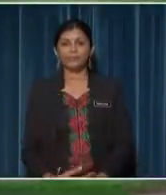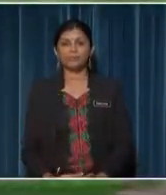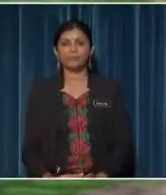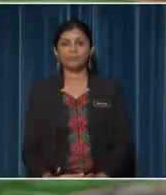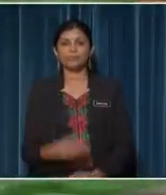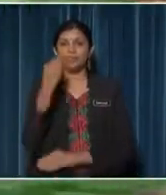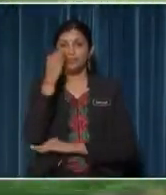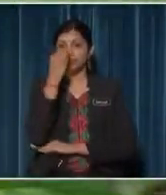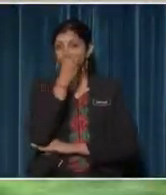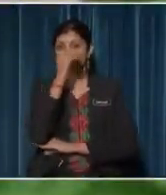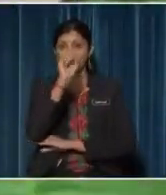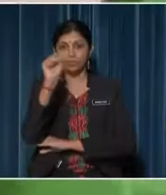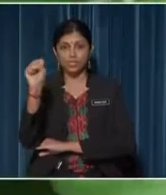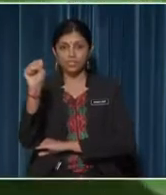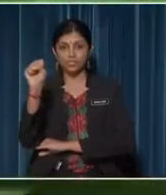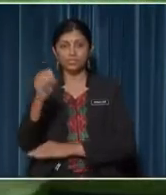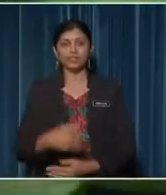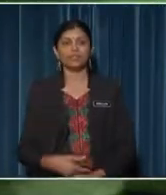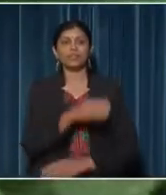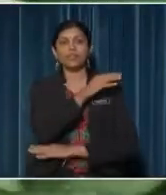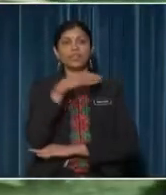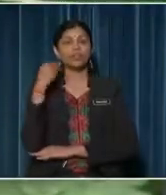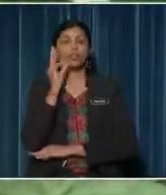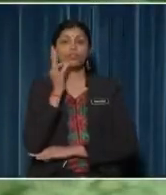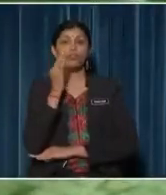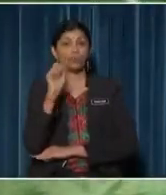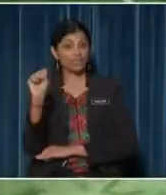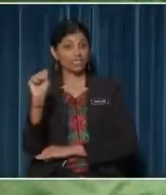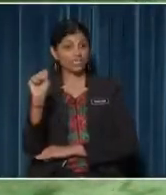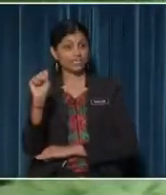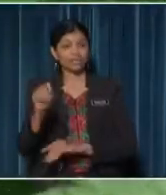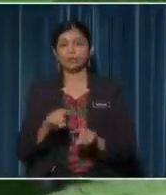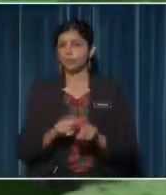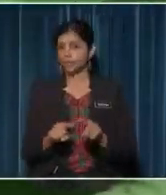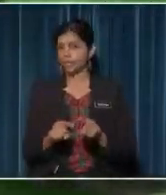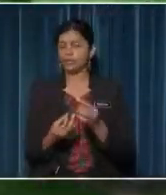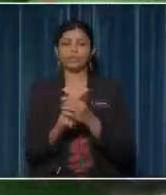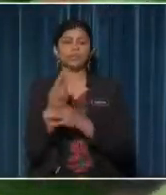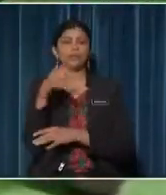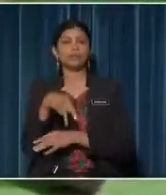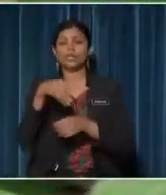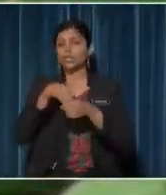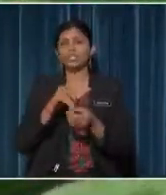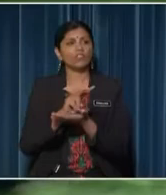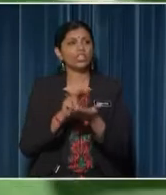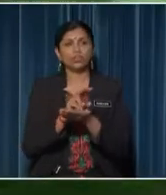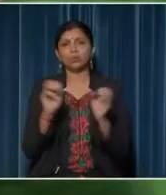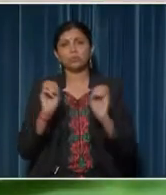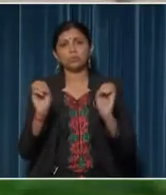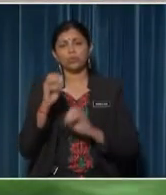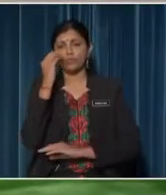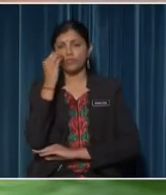Flowers And fruits But The plants in the video have no